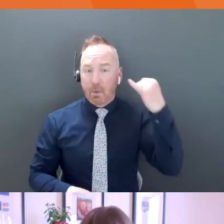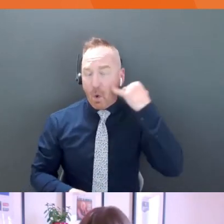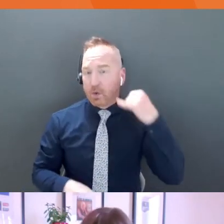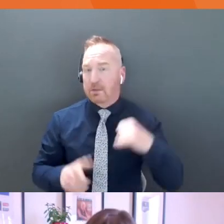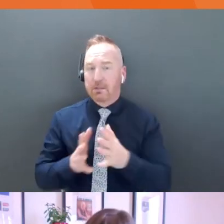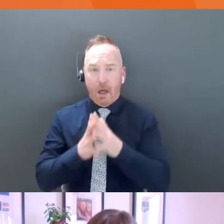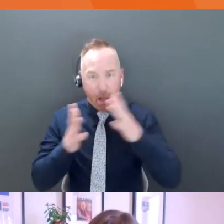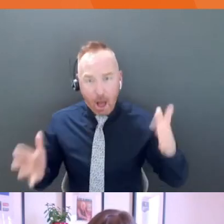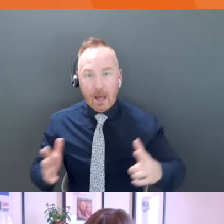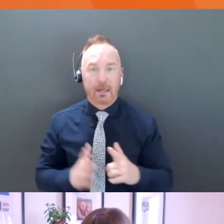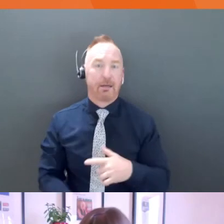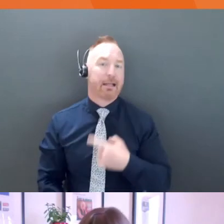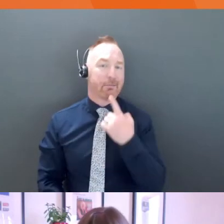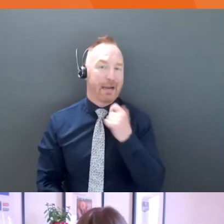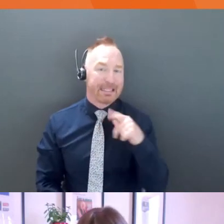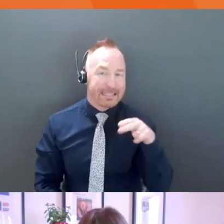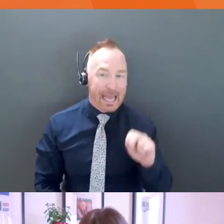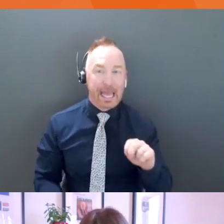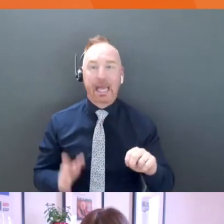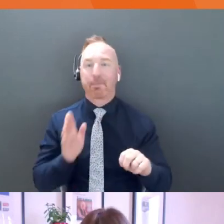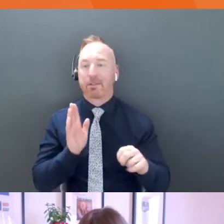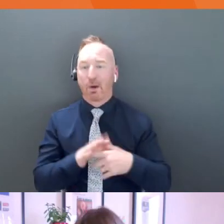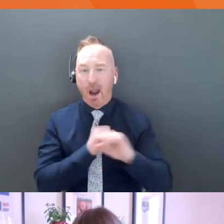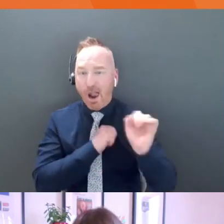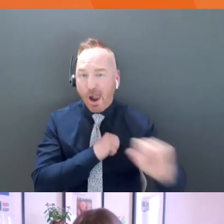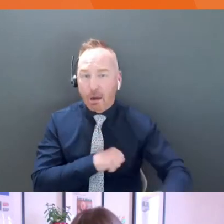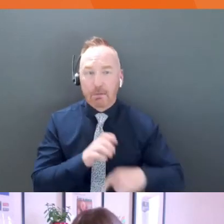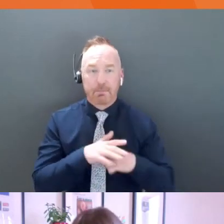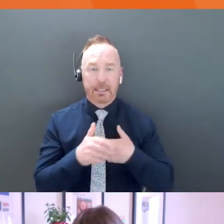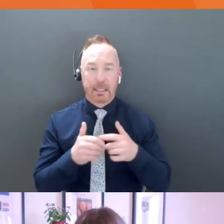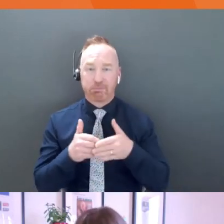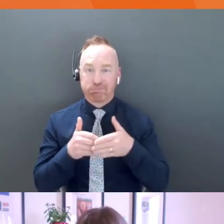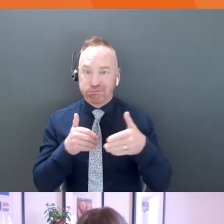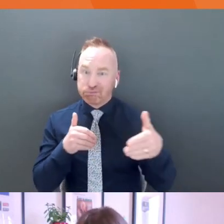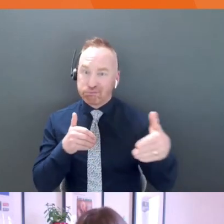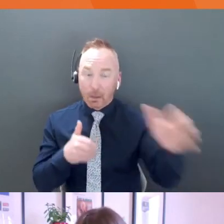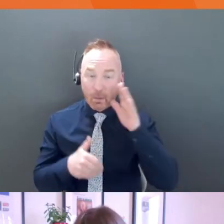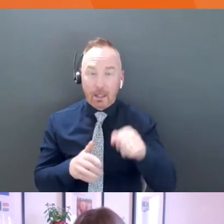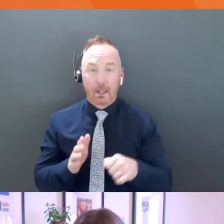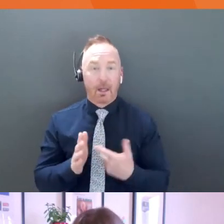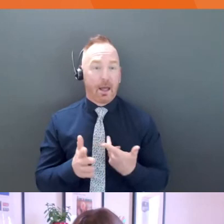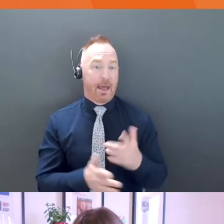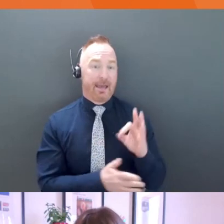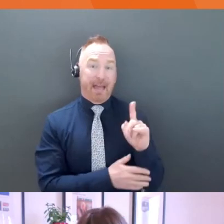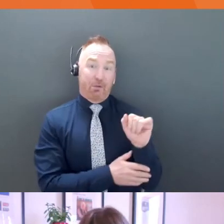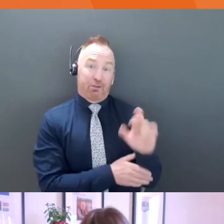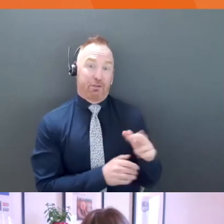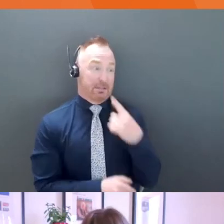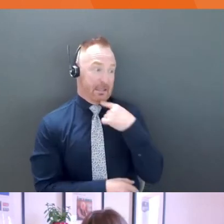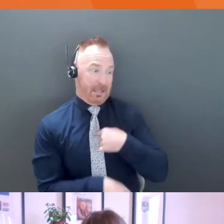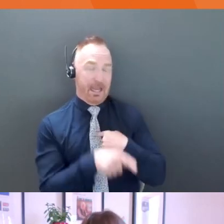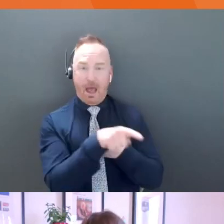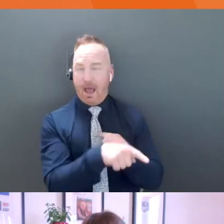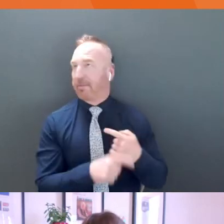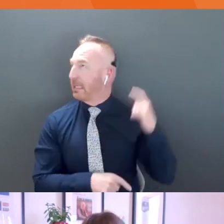you're probably looking at a bit of a longer play on it. Um, you know, anything a founder tells me at times by two. Um,